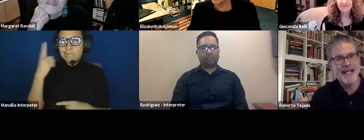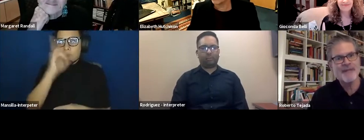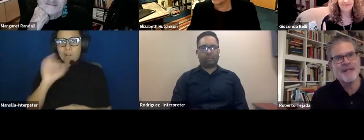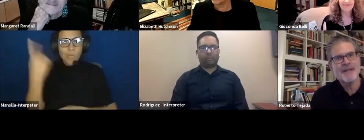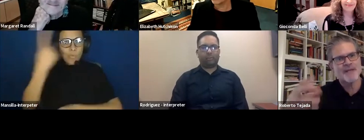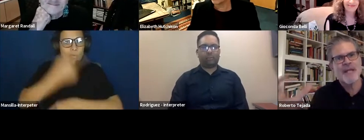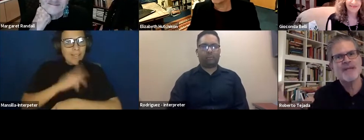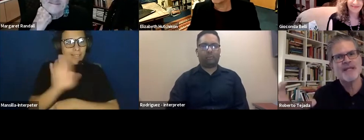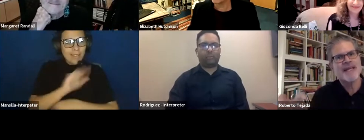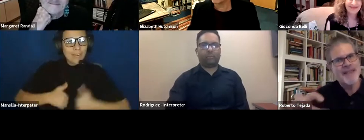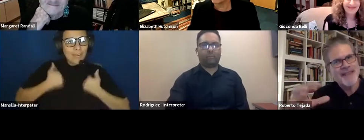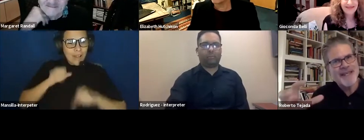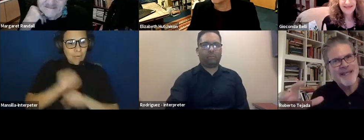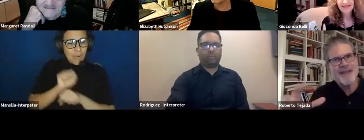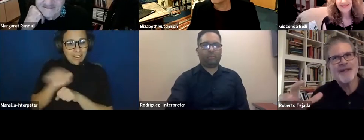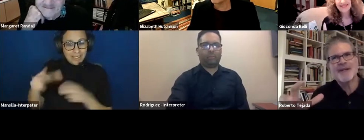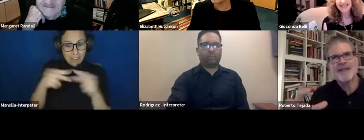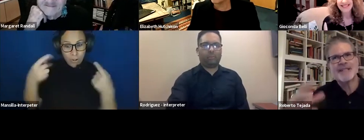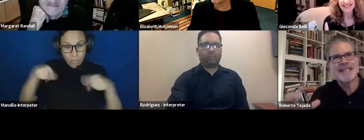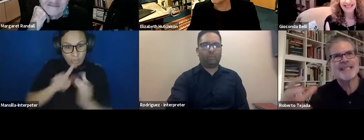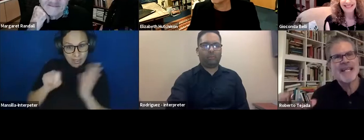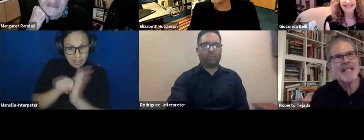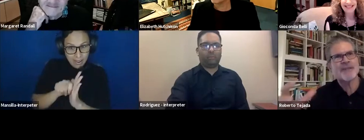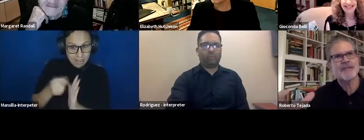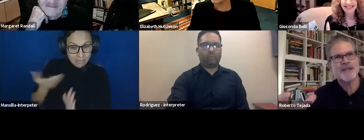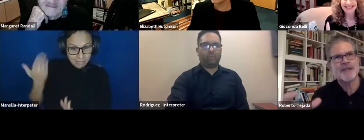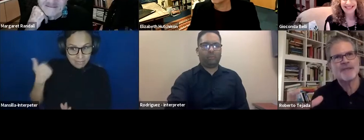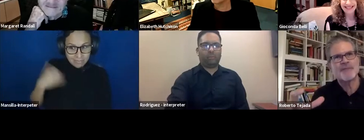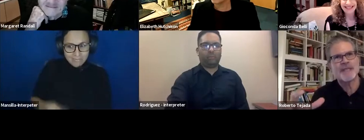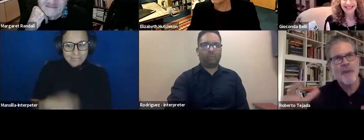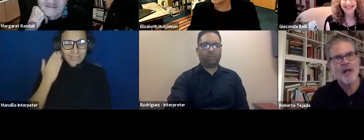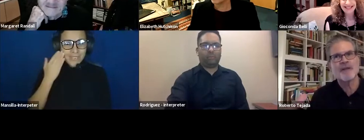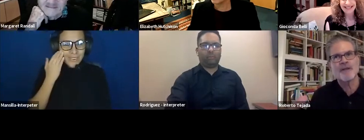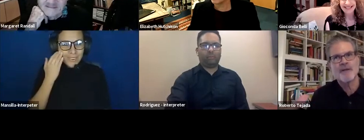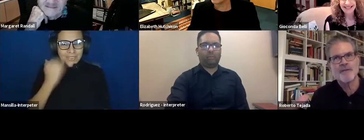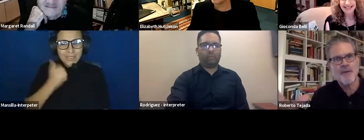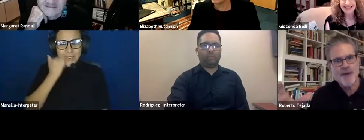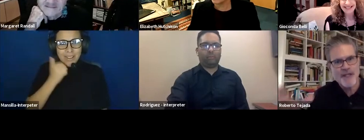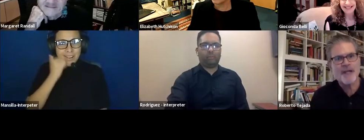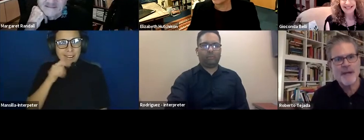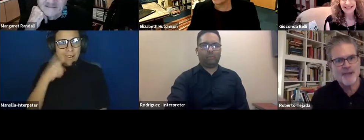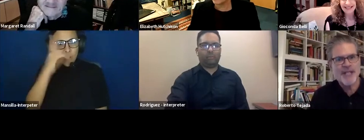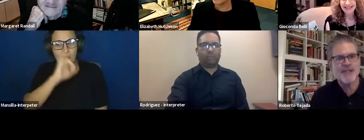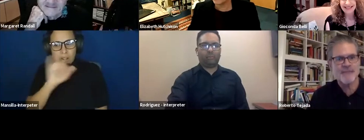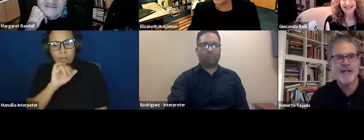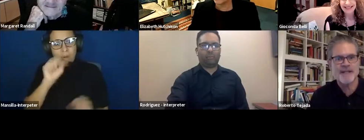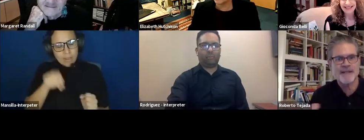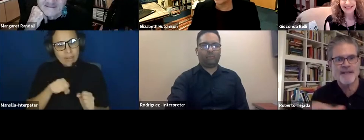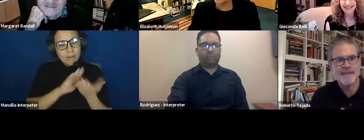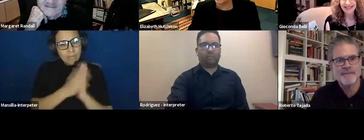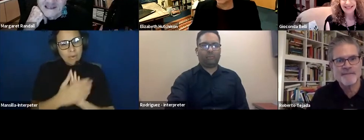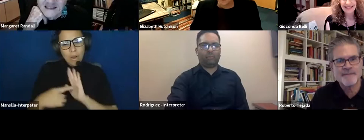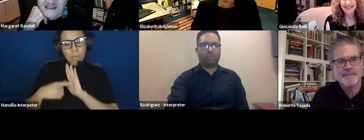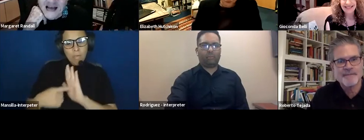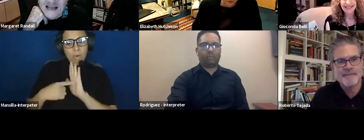that time, because maybe the day-to-day aspect of it could be a model for thinking about change in the present.